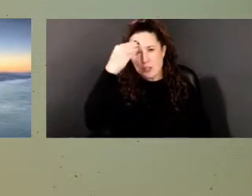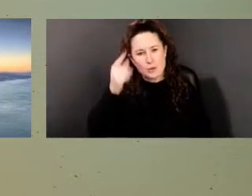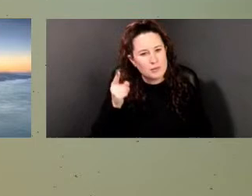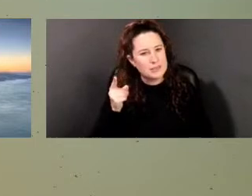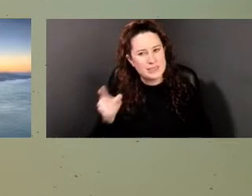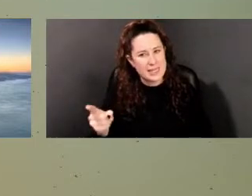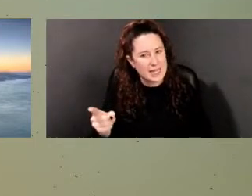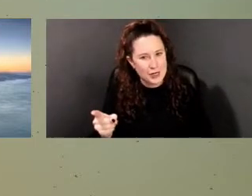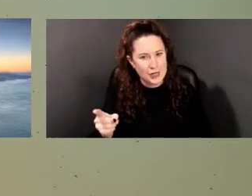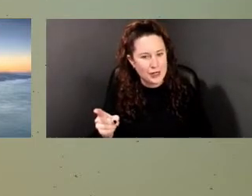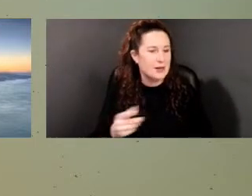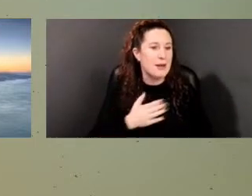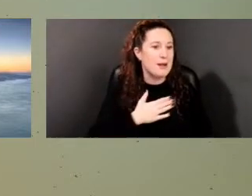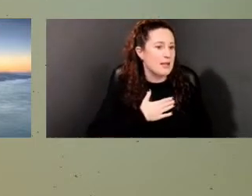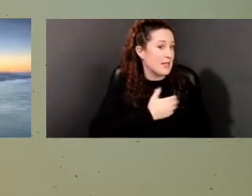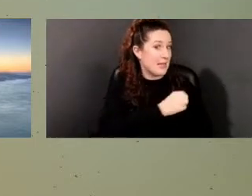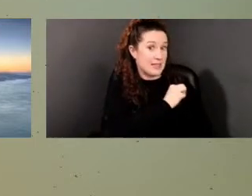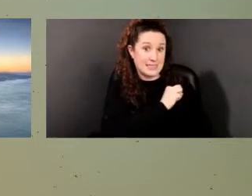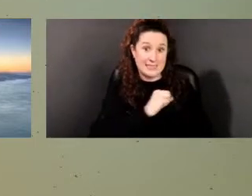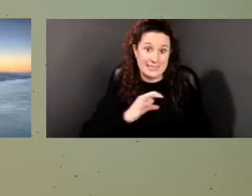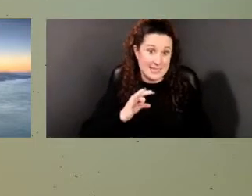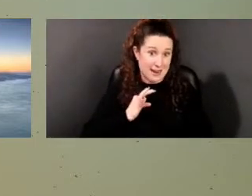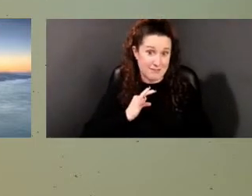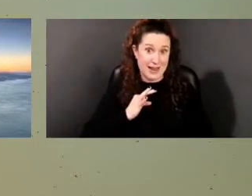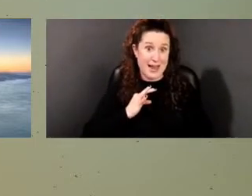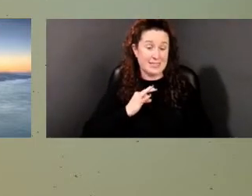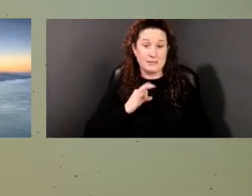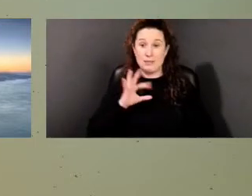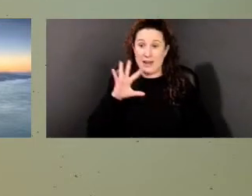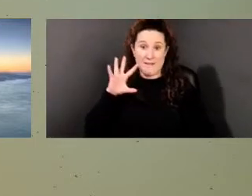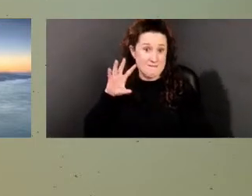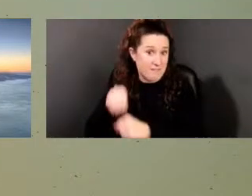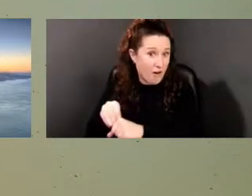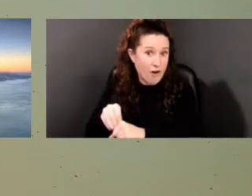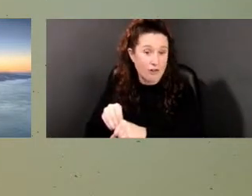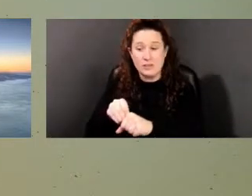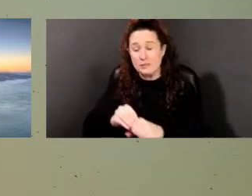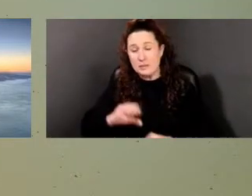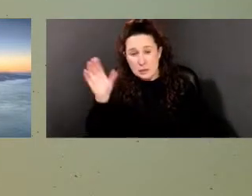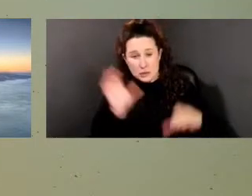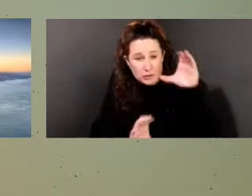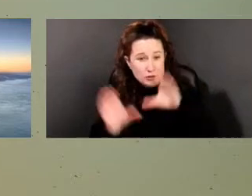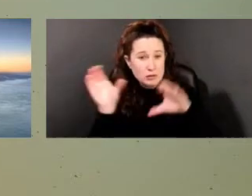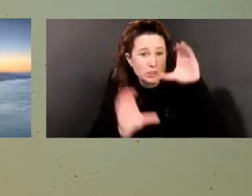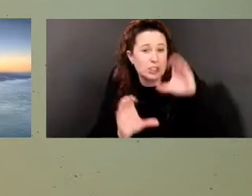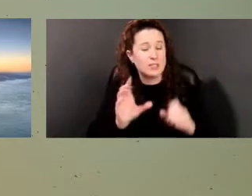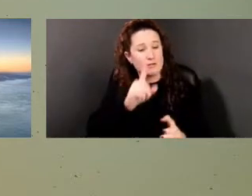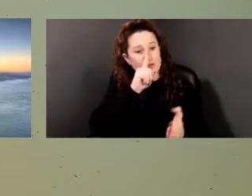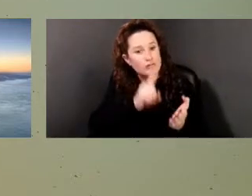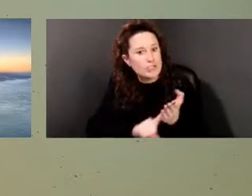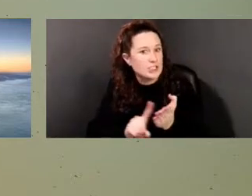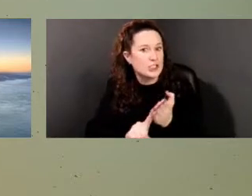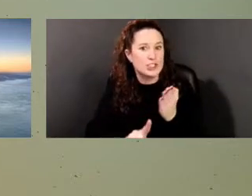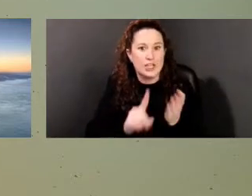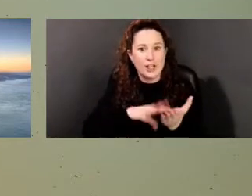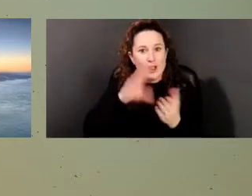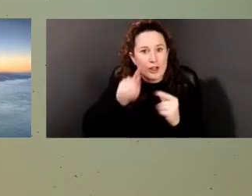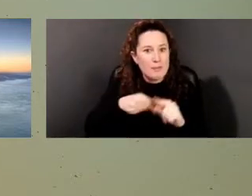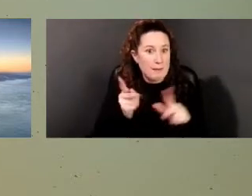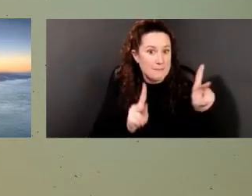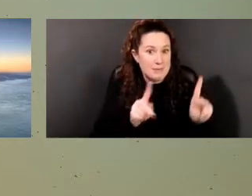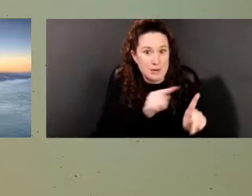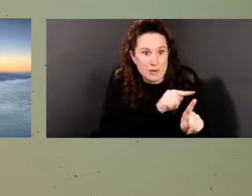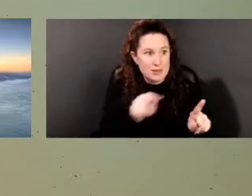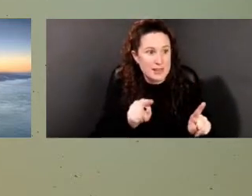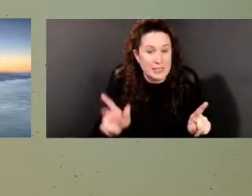fully vested and looking for and researching to find out more about the people that live here. So when they called to let us